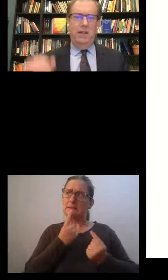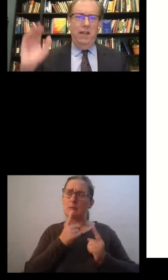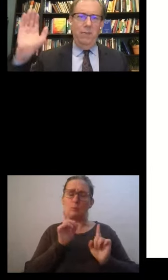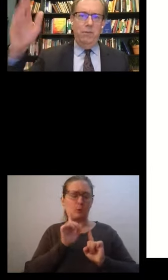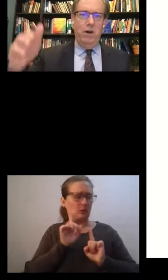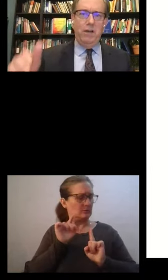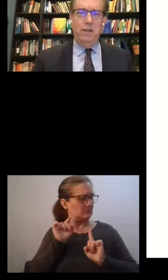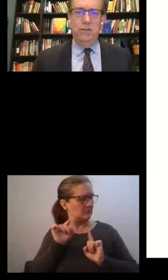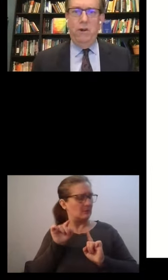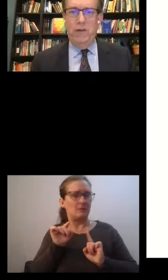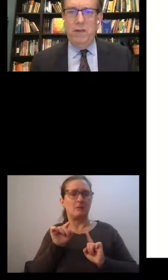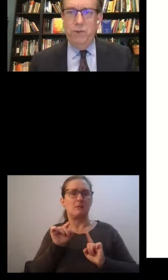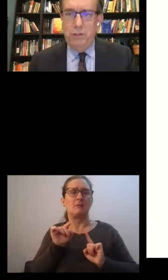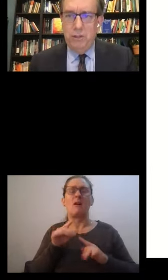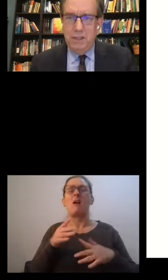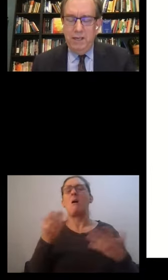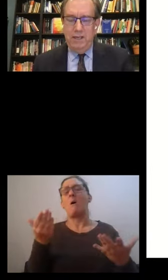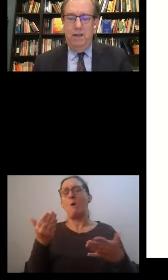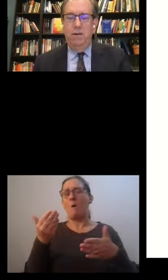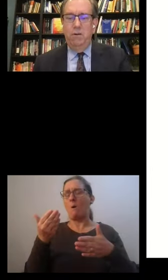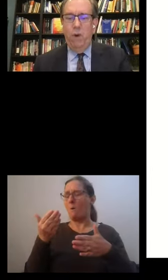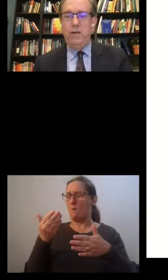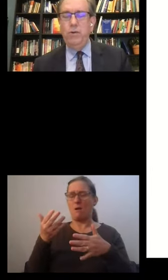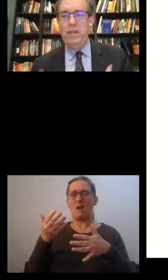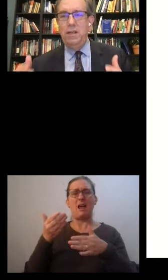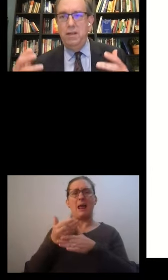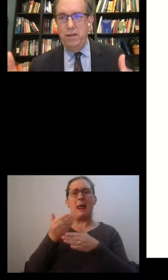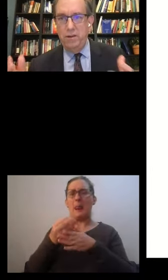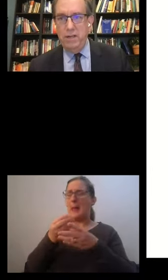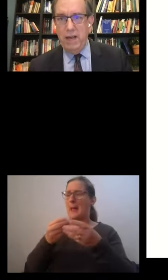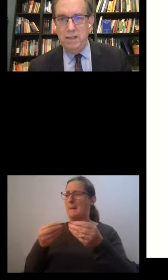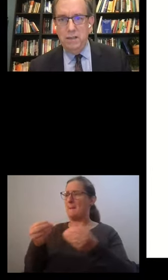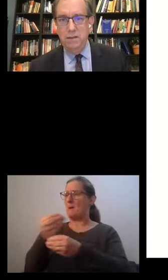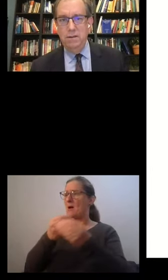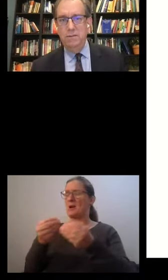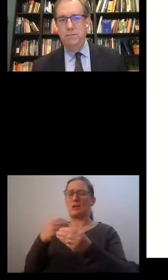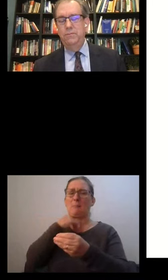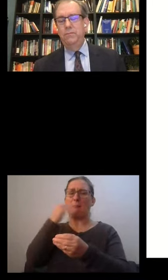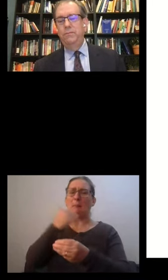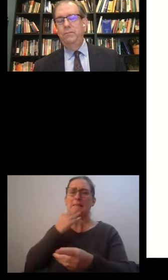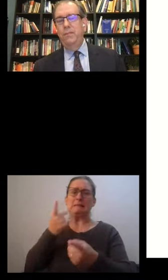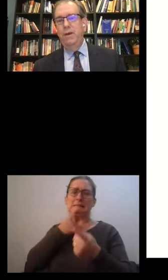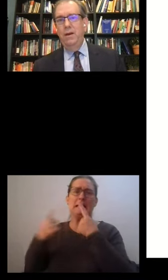Oh, the labor market is already rich in data. Why do we need another index?